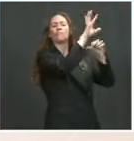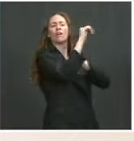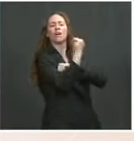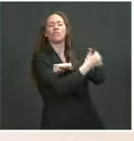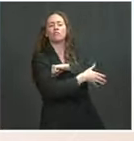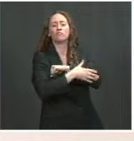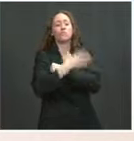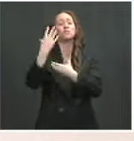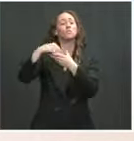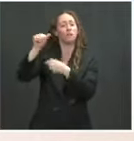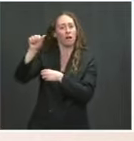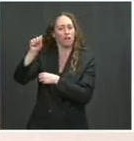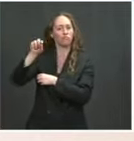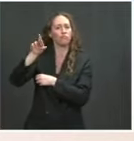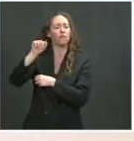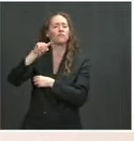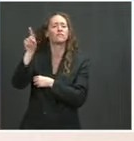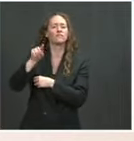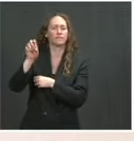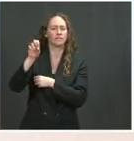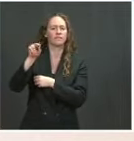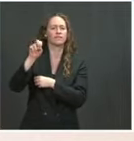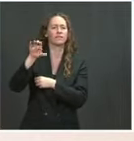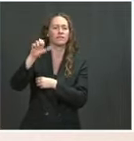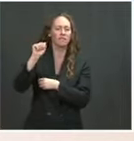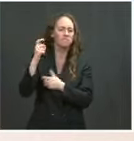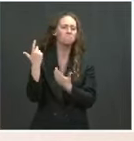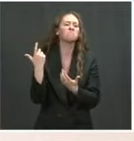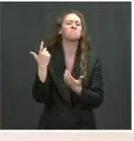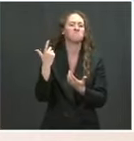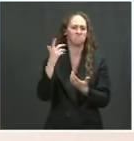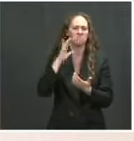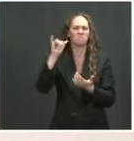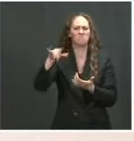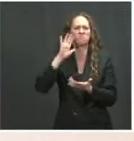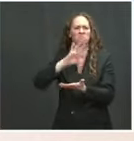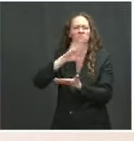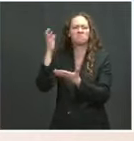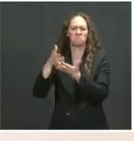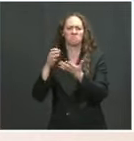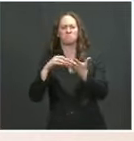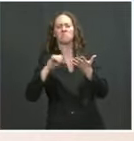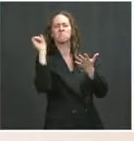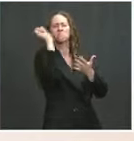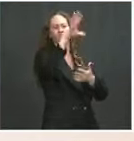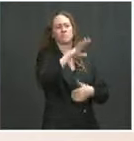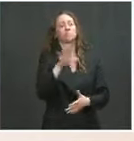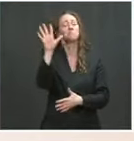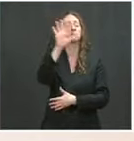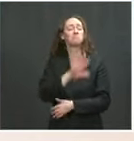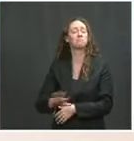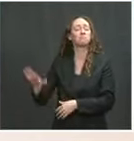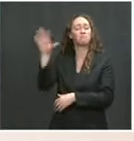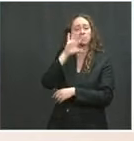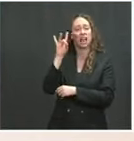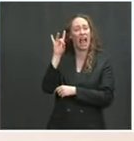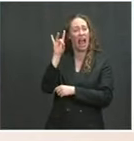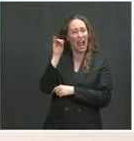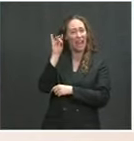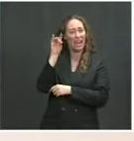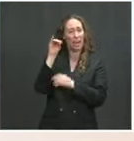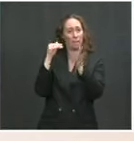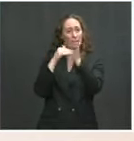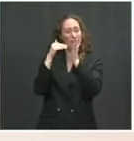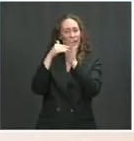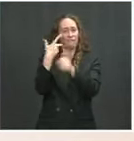and June as soon as these 60 million doses are cleared. So that is a total of 80 million doses. And this is the most doses donated by any